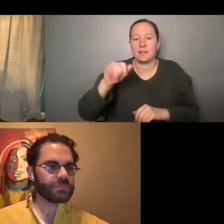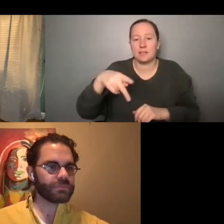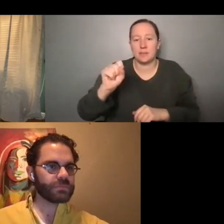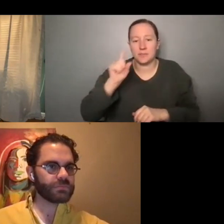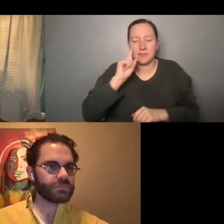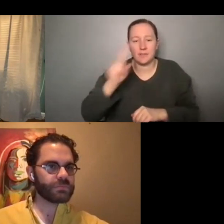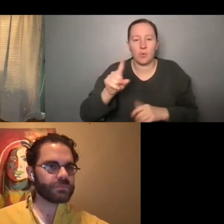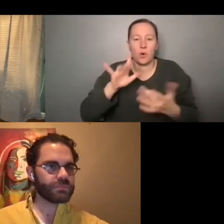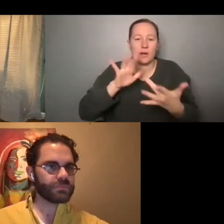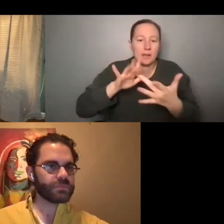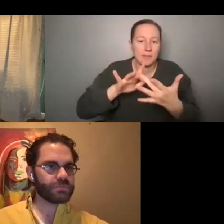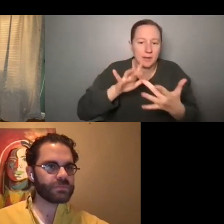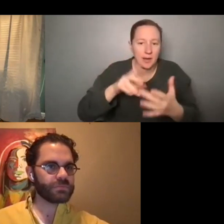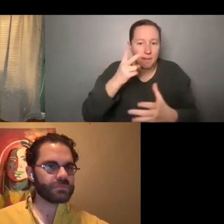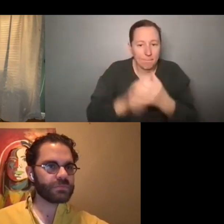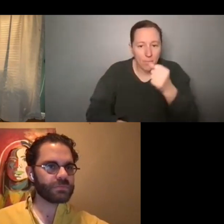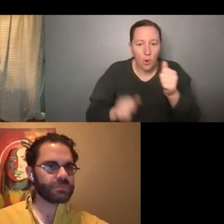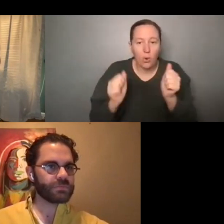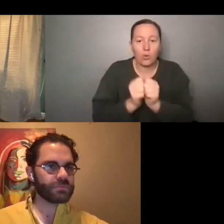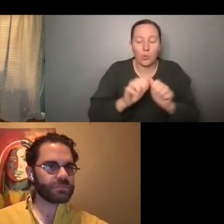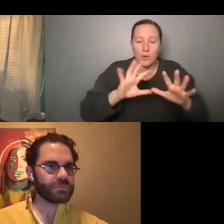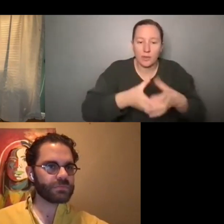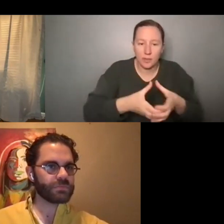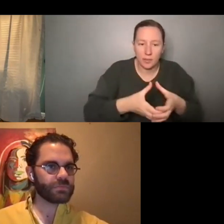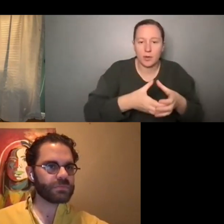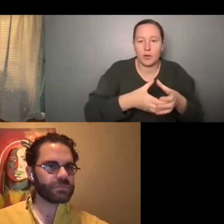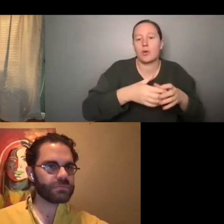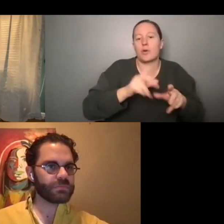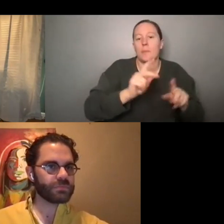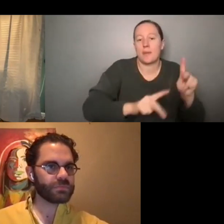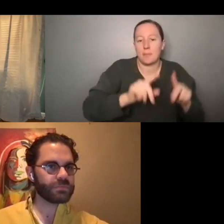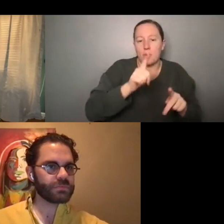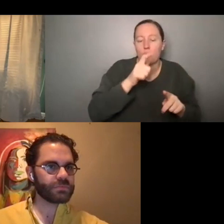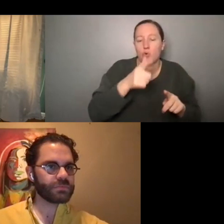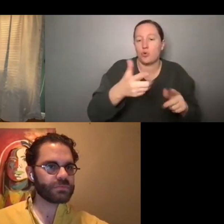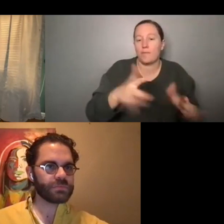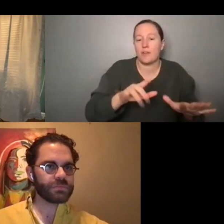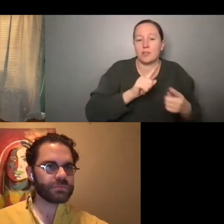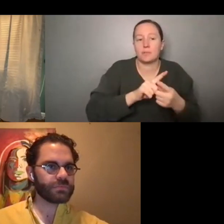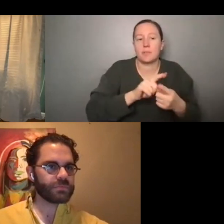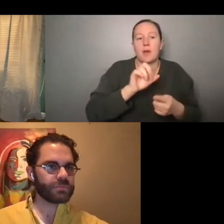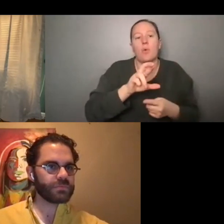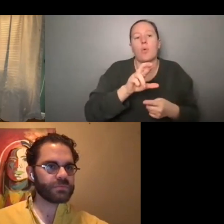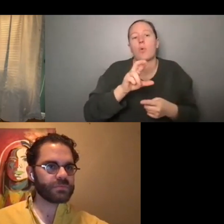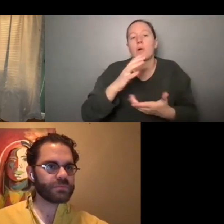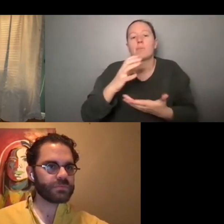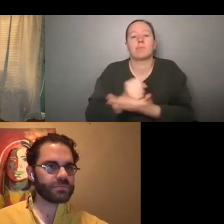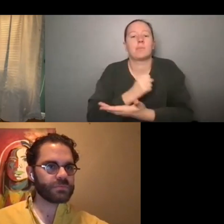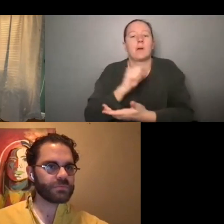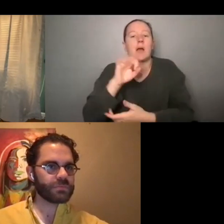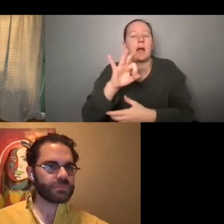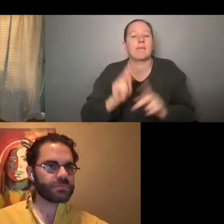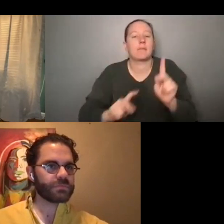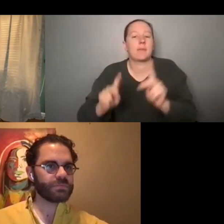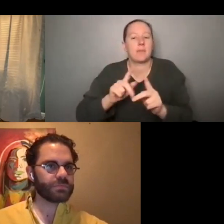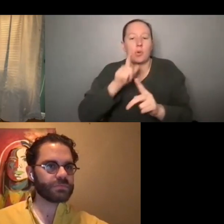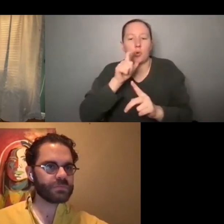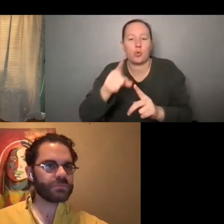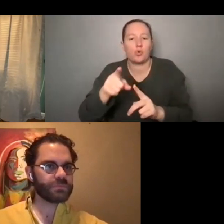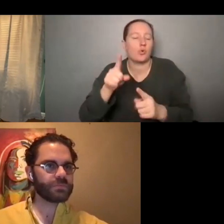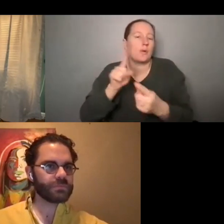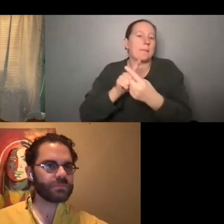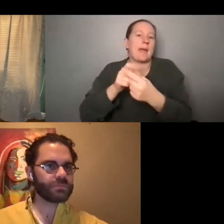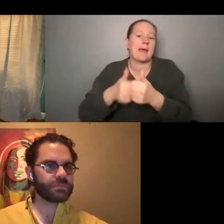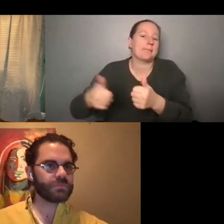you know, staying in touch both with the lab fellows that you met and also like kind of leveraging the contacts of people you met, um,